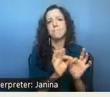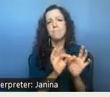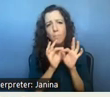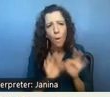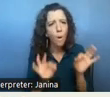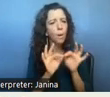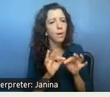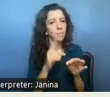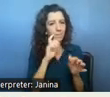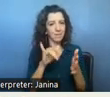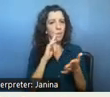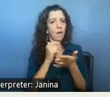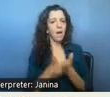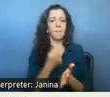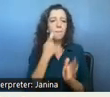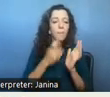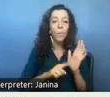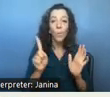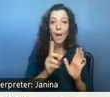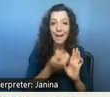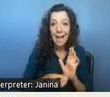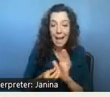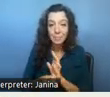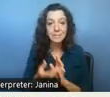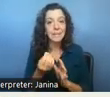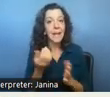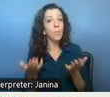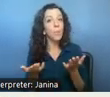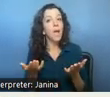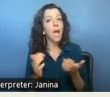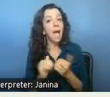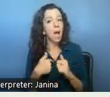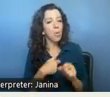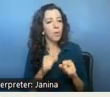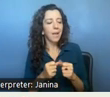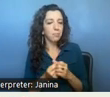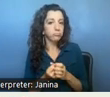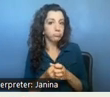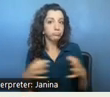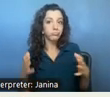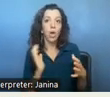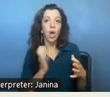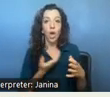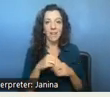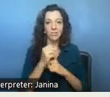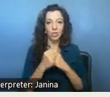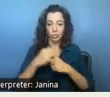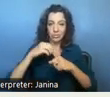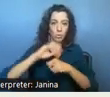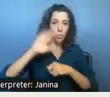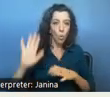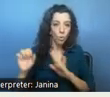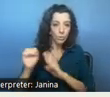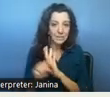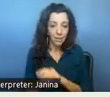where the gaps in the system are and where the roadmap might be to build out our infrastructure across the state so you'll be